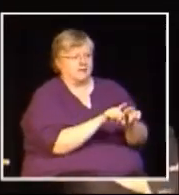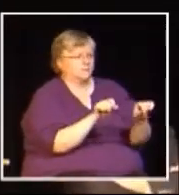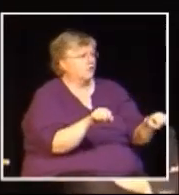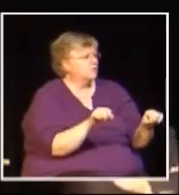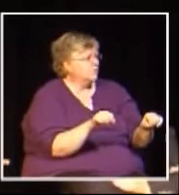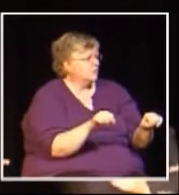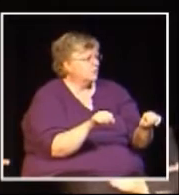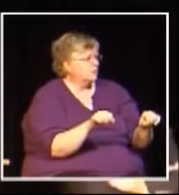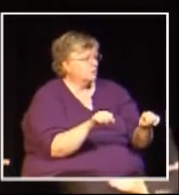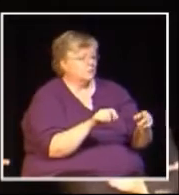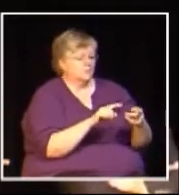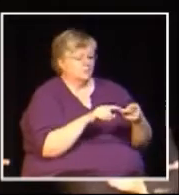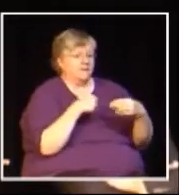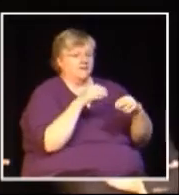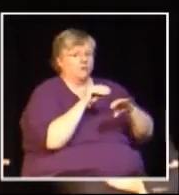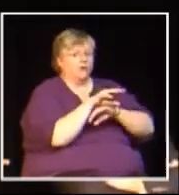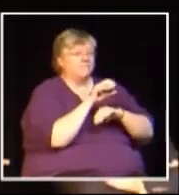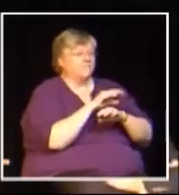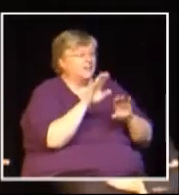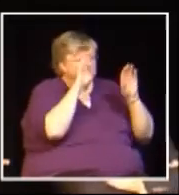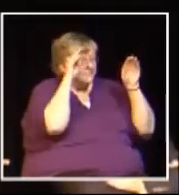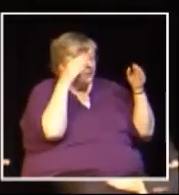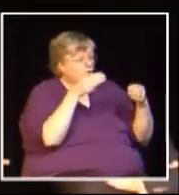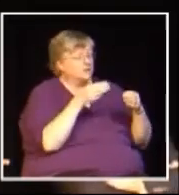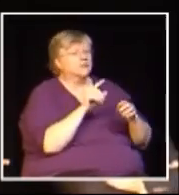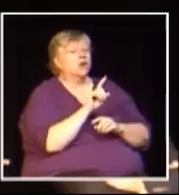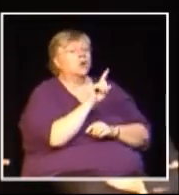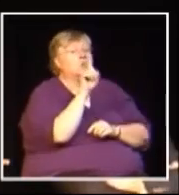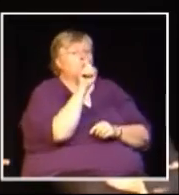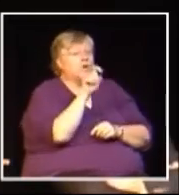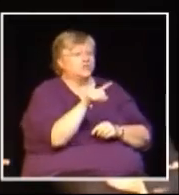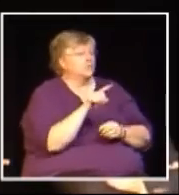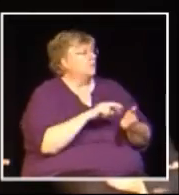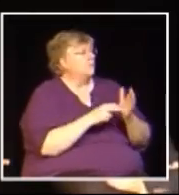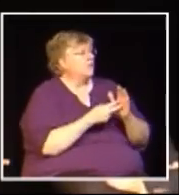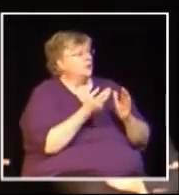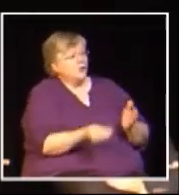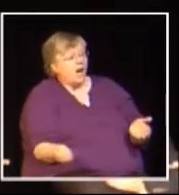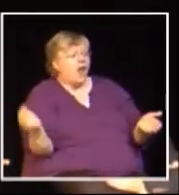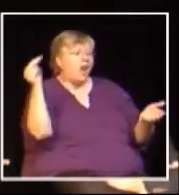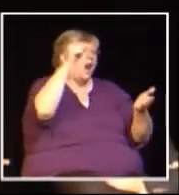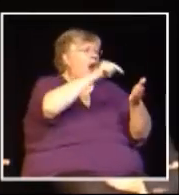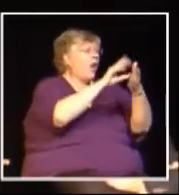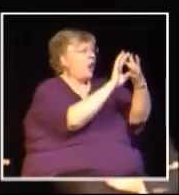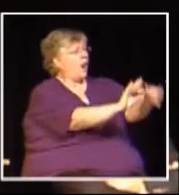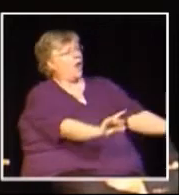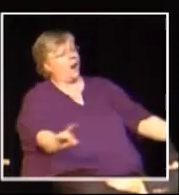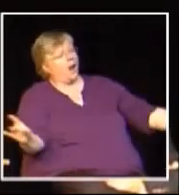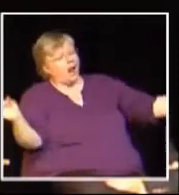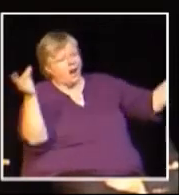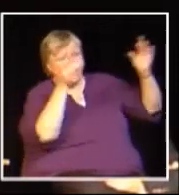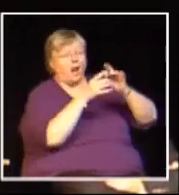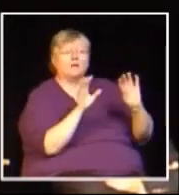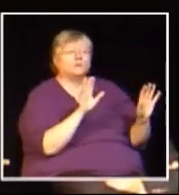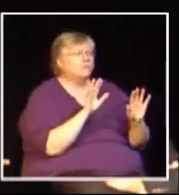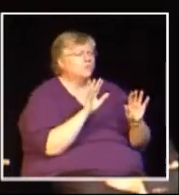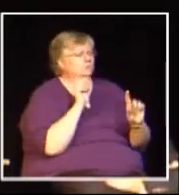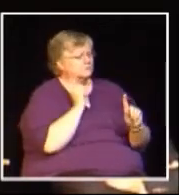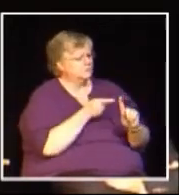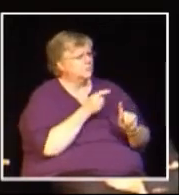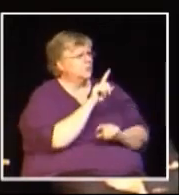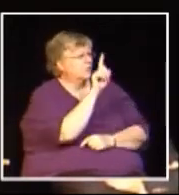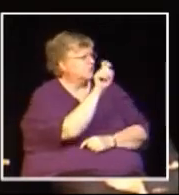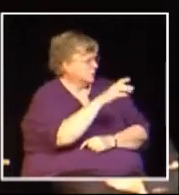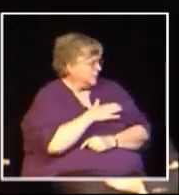Back to the script. Okay, so we ask that you keep your questions short this evening